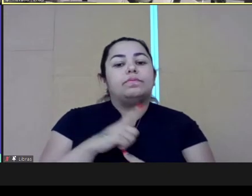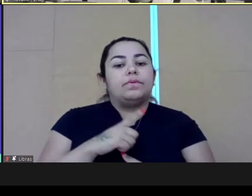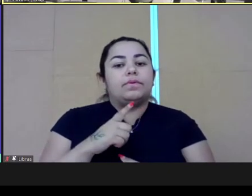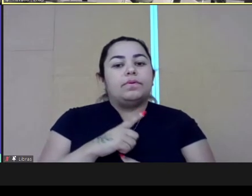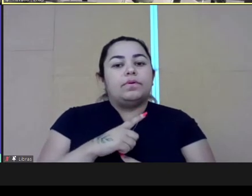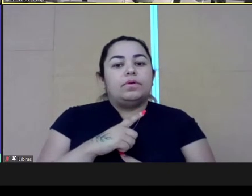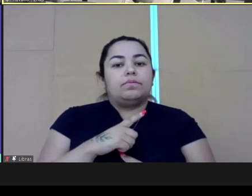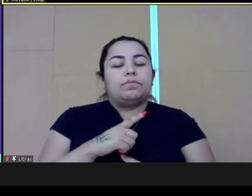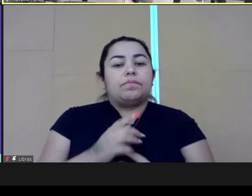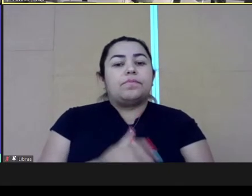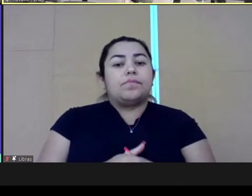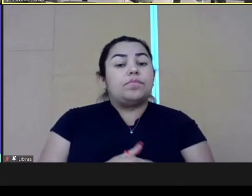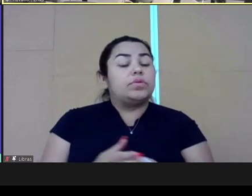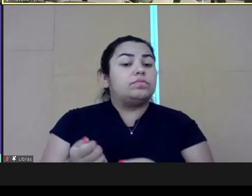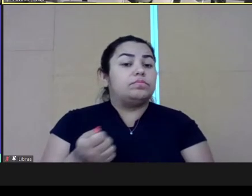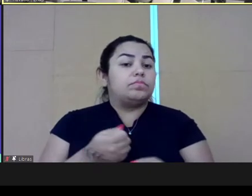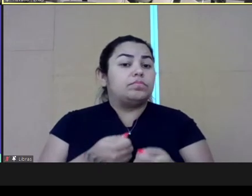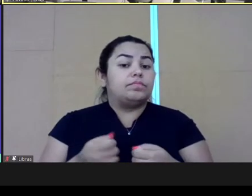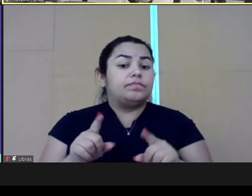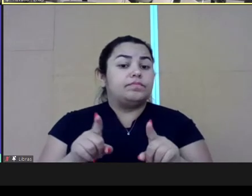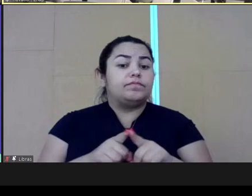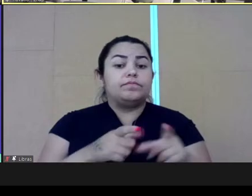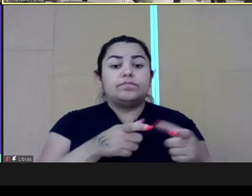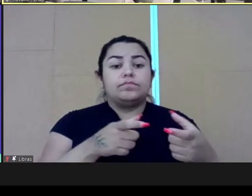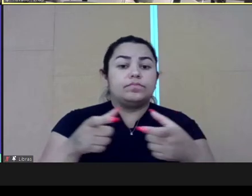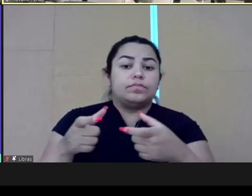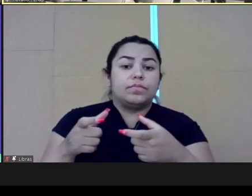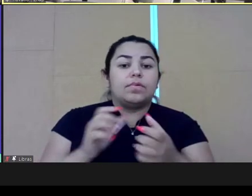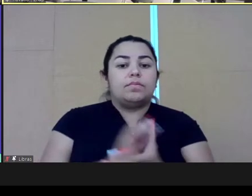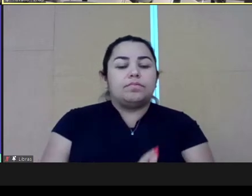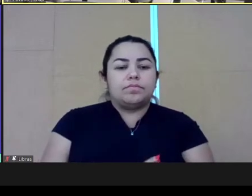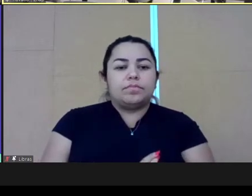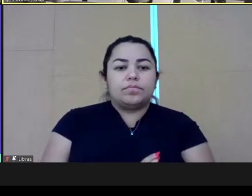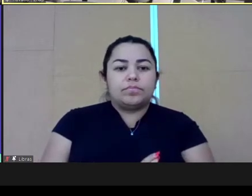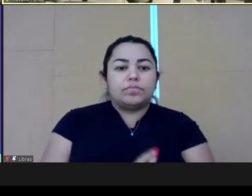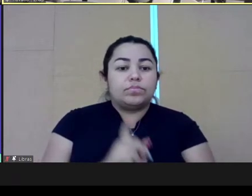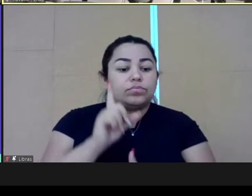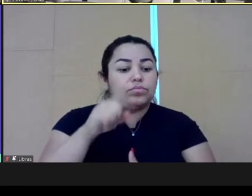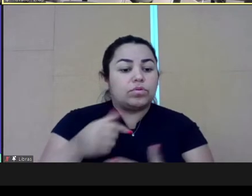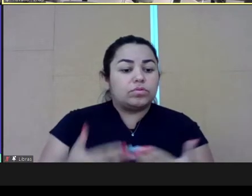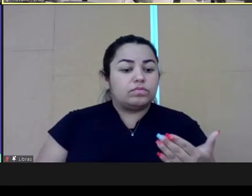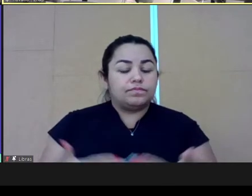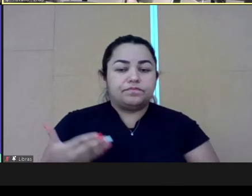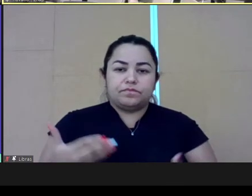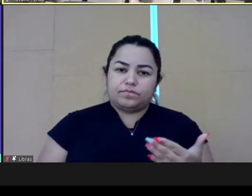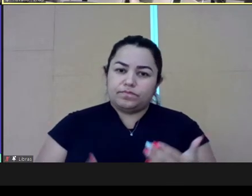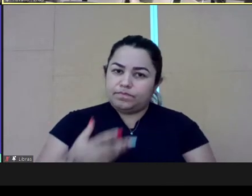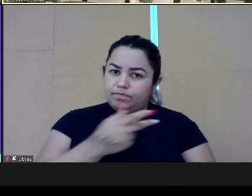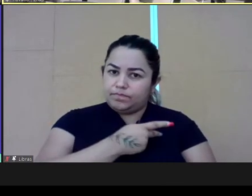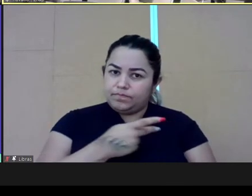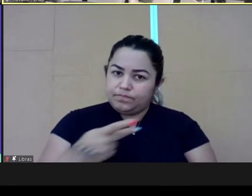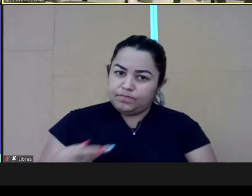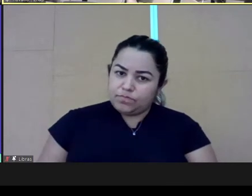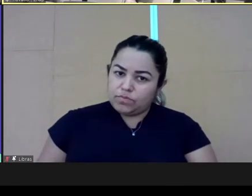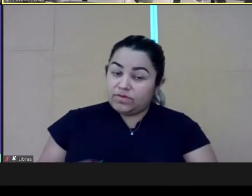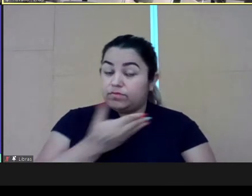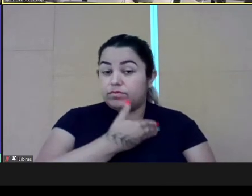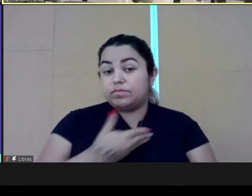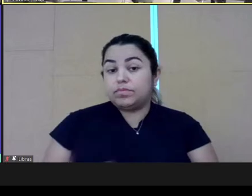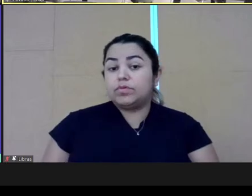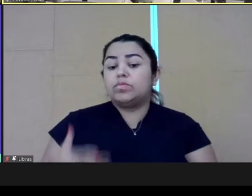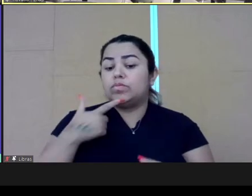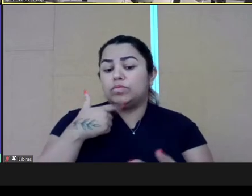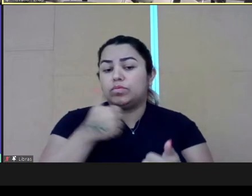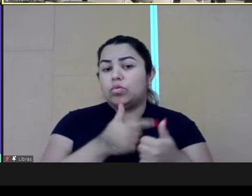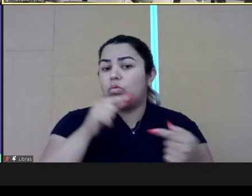the high executives, in terms of leadership,